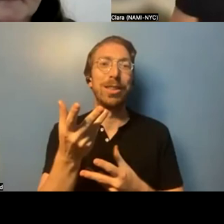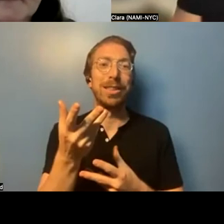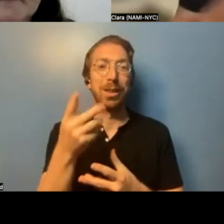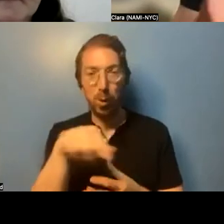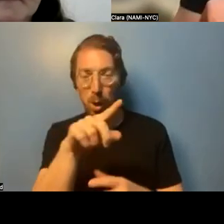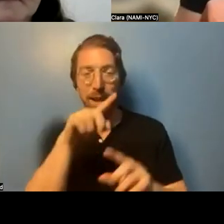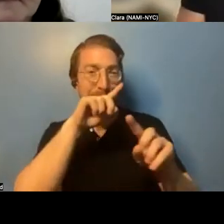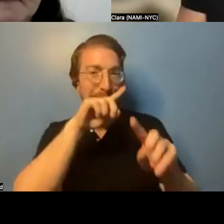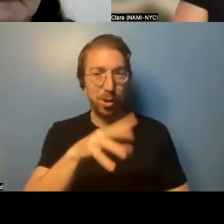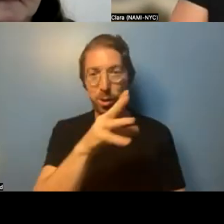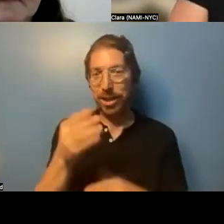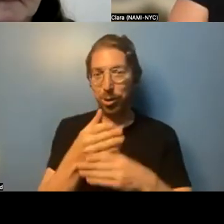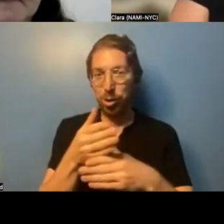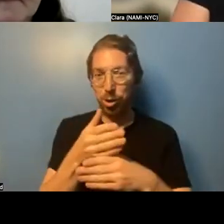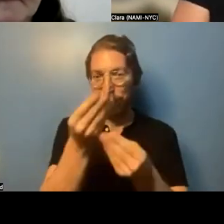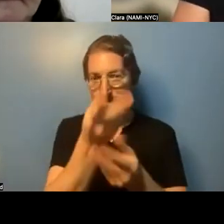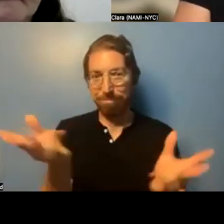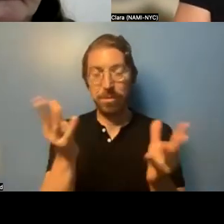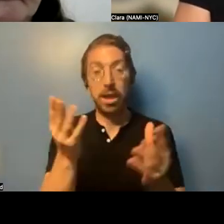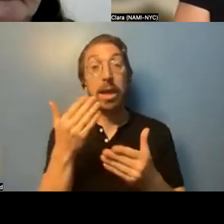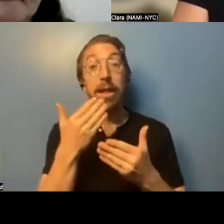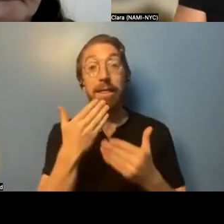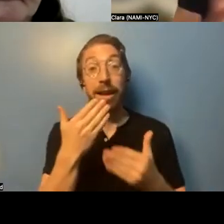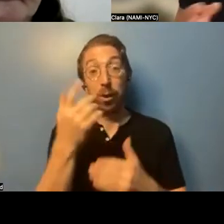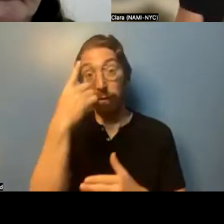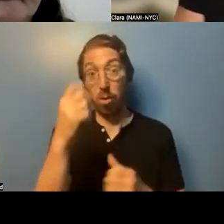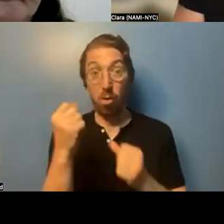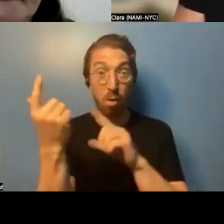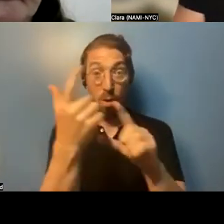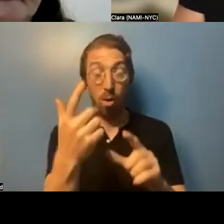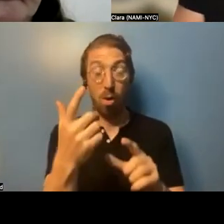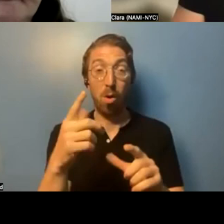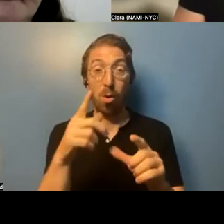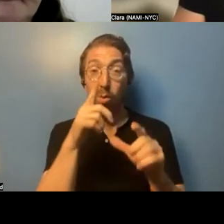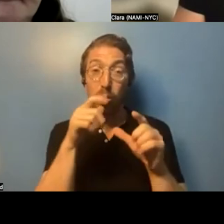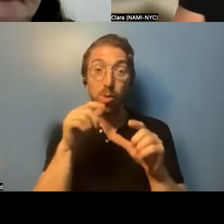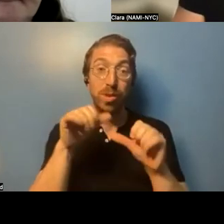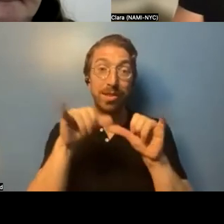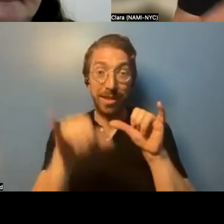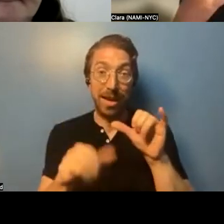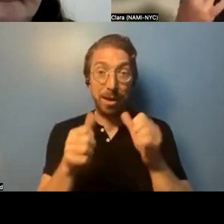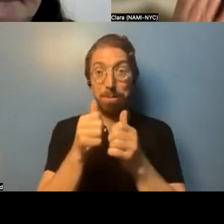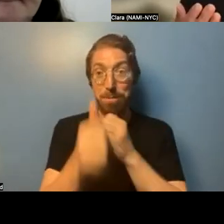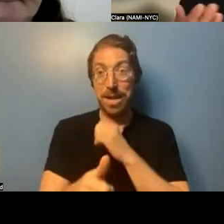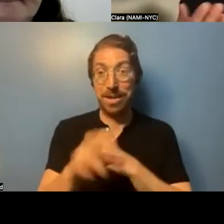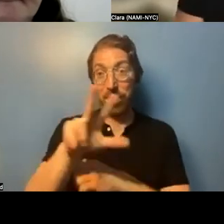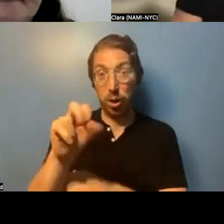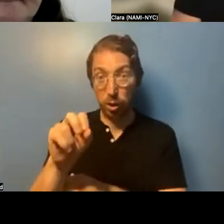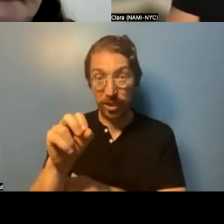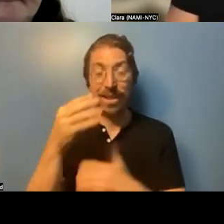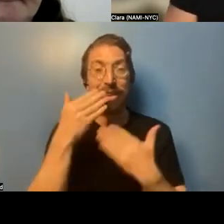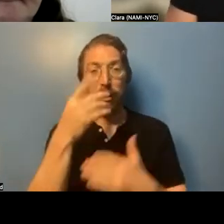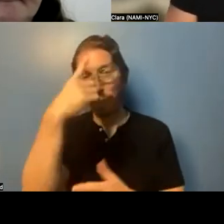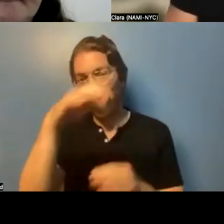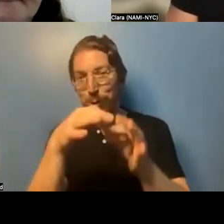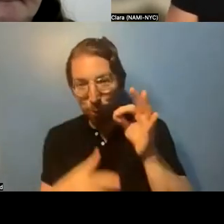everyone who's stuck around, uh, past our end time to hear more of this information. Um, thank you to our interpreters.